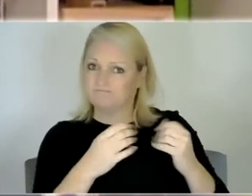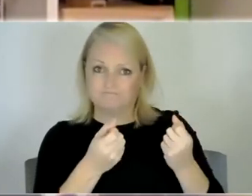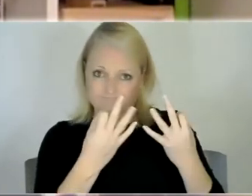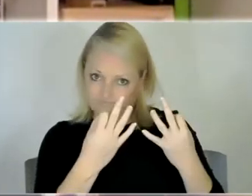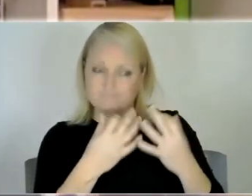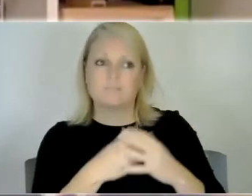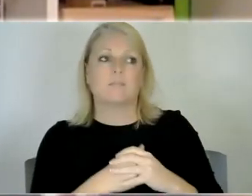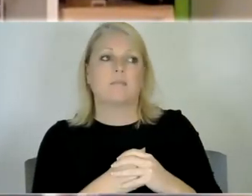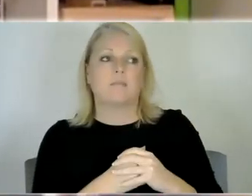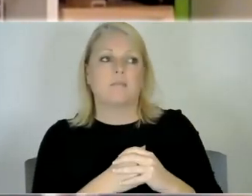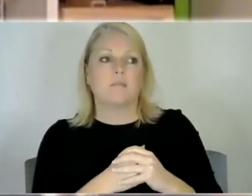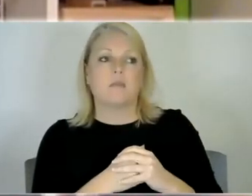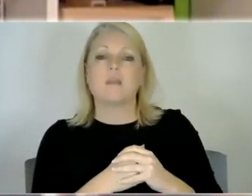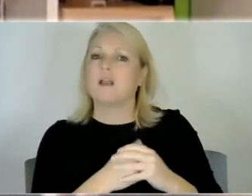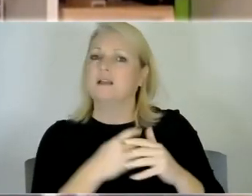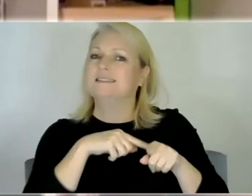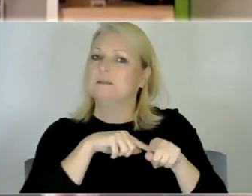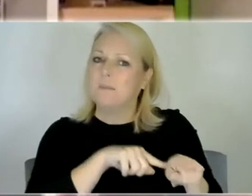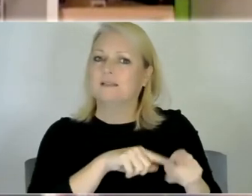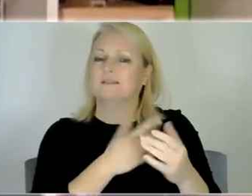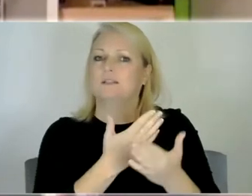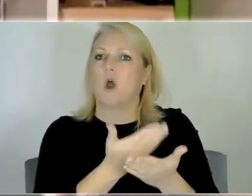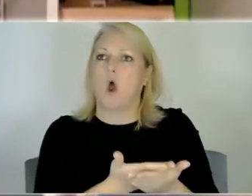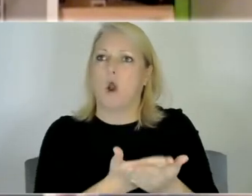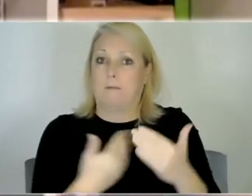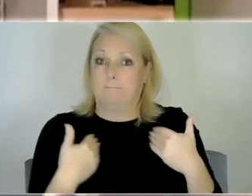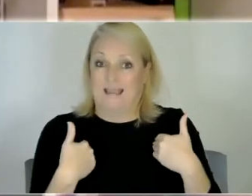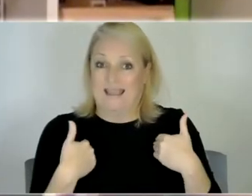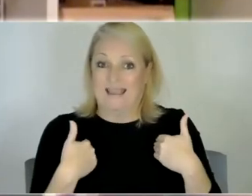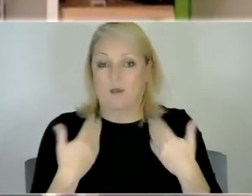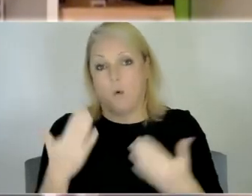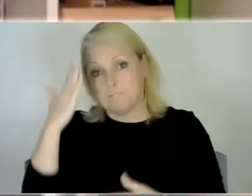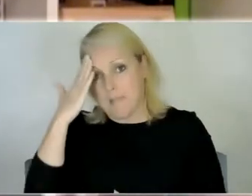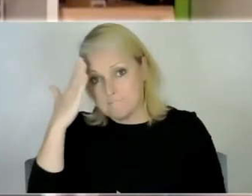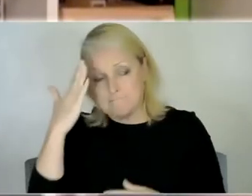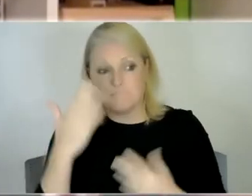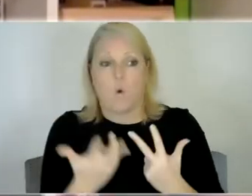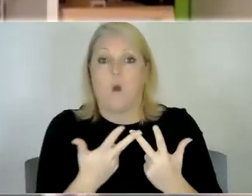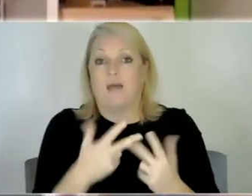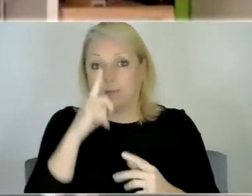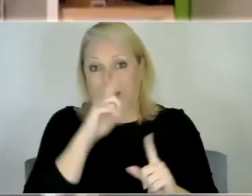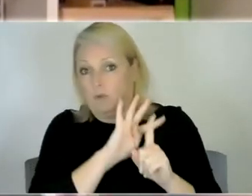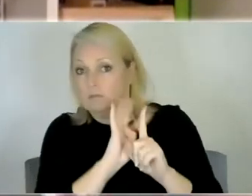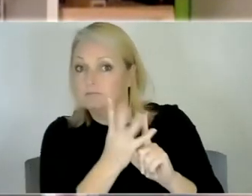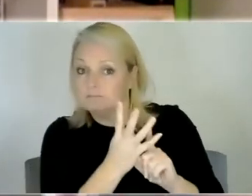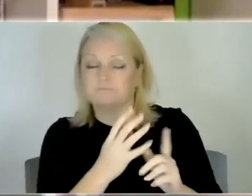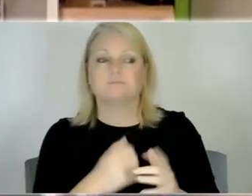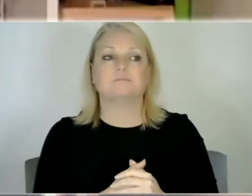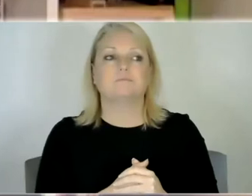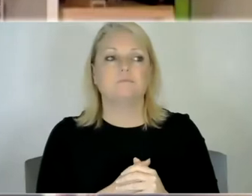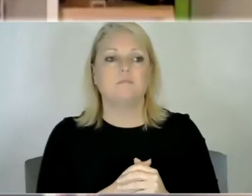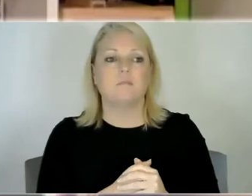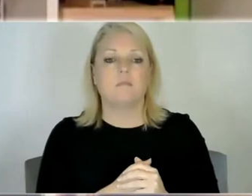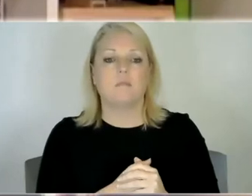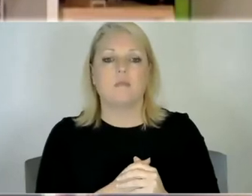very uh dependent on on me or on his mum or on whoever's you know looking after him um